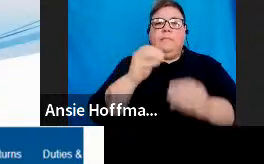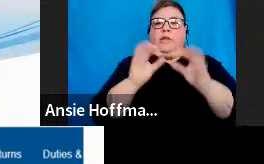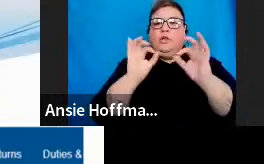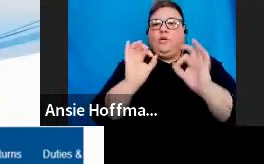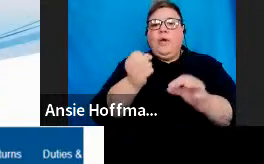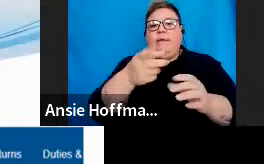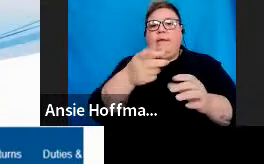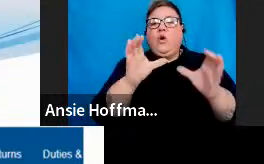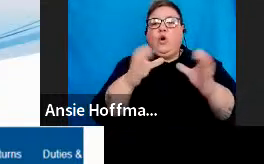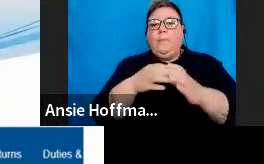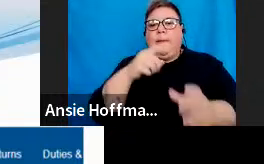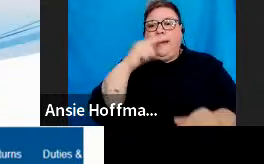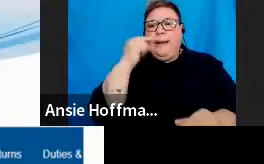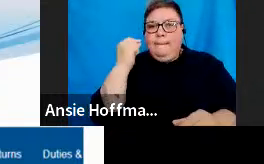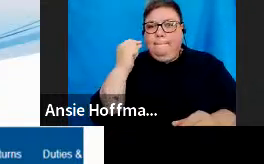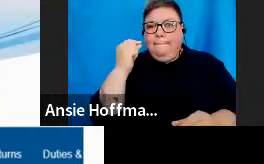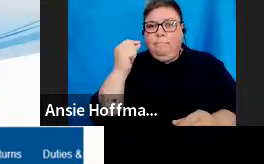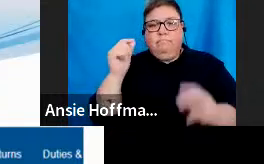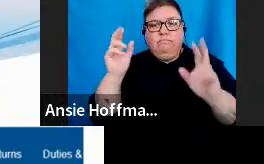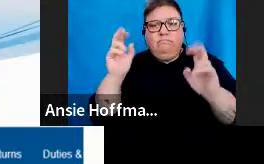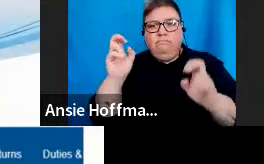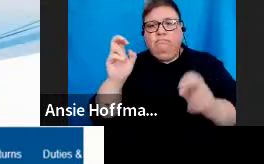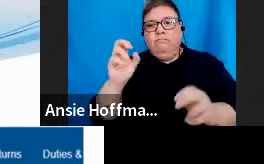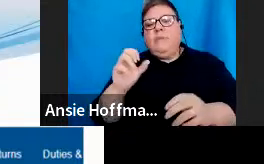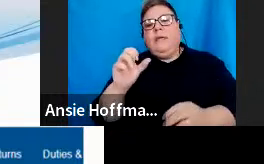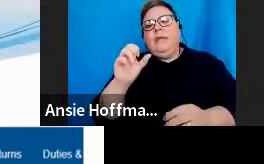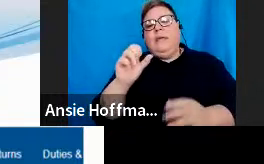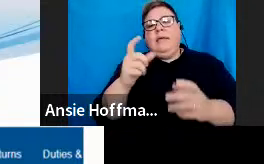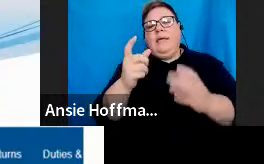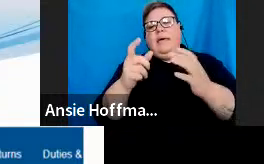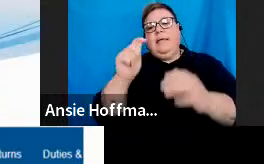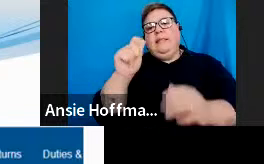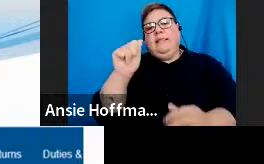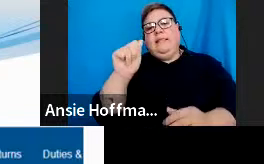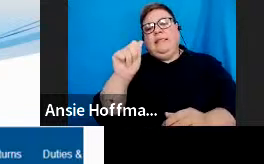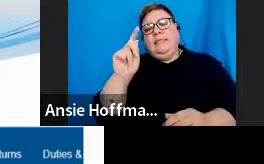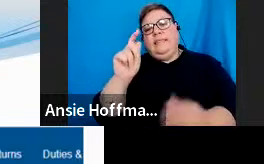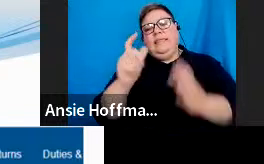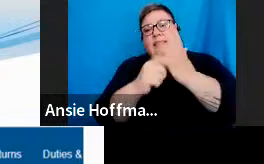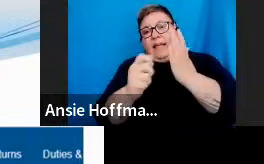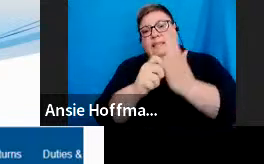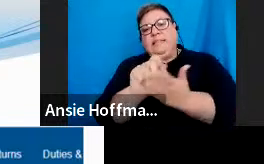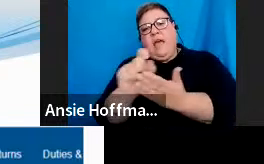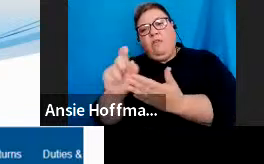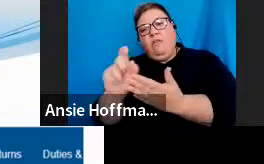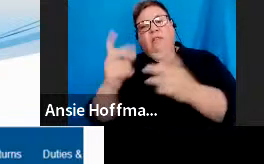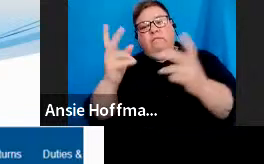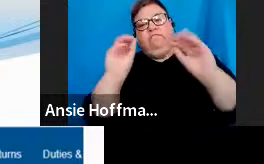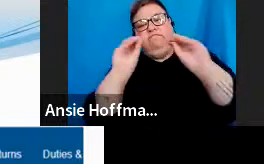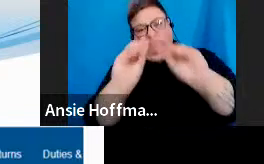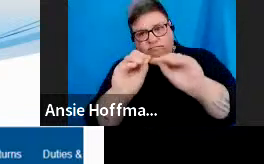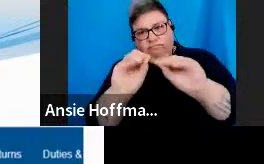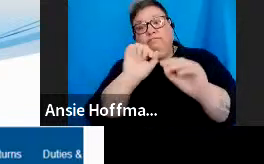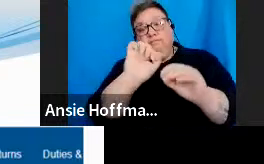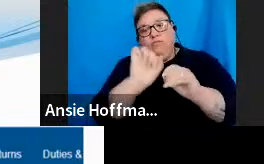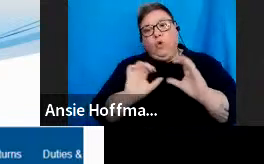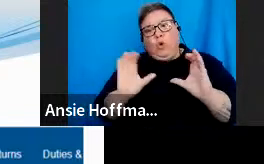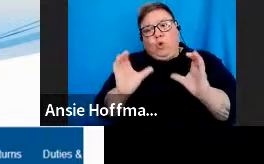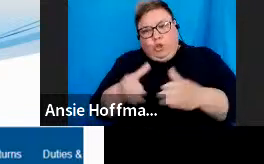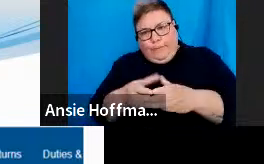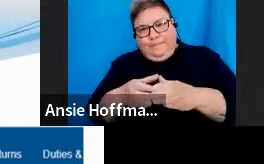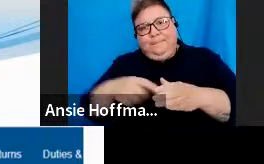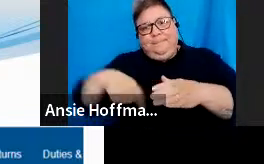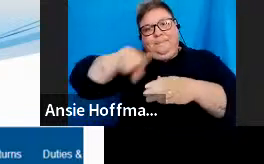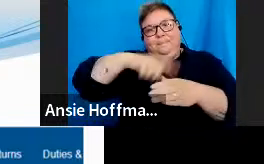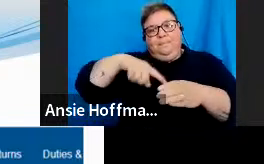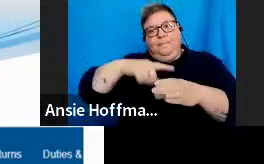So, you could say tax directives as the name of the group and you also have to look at that authorization level that you're